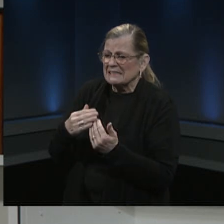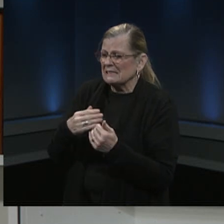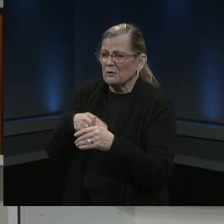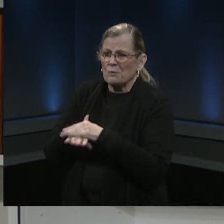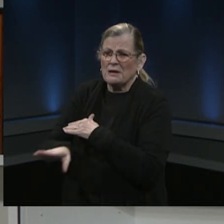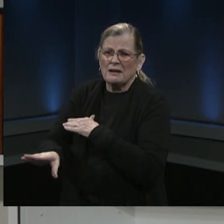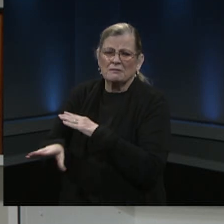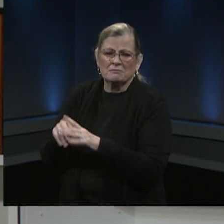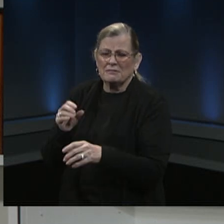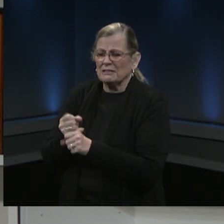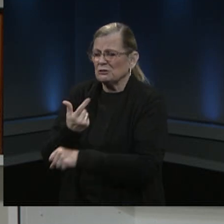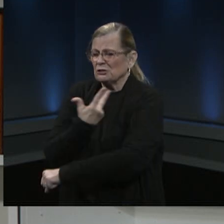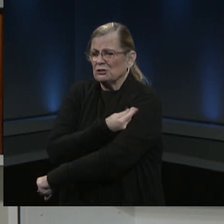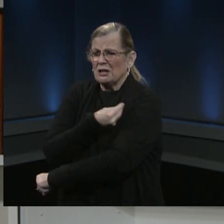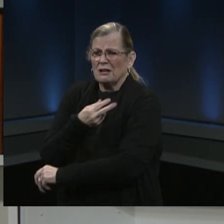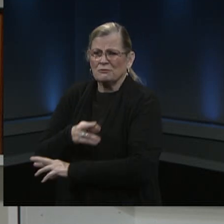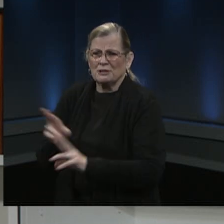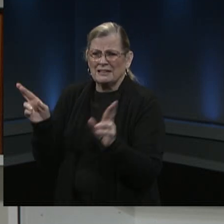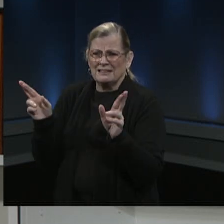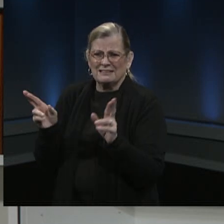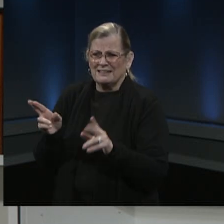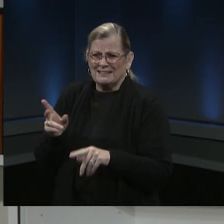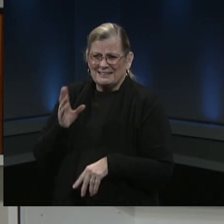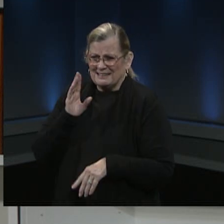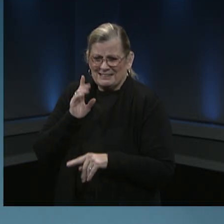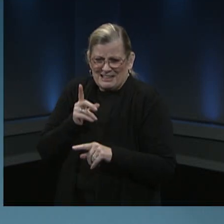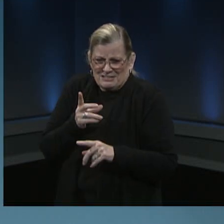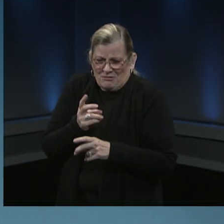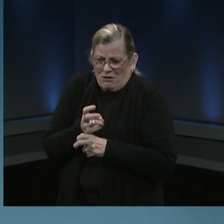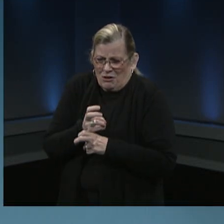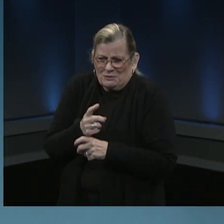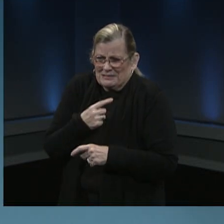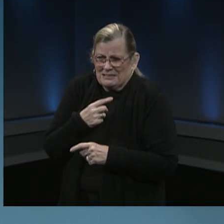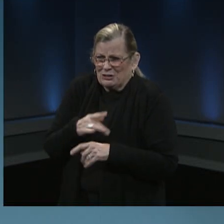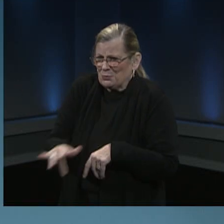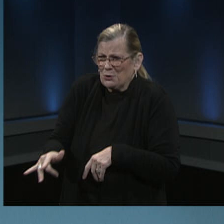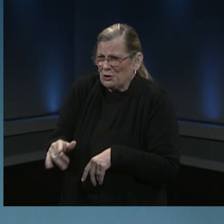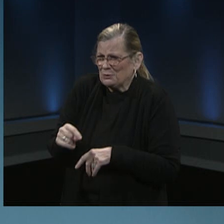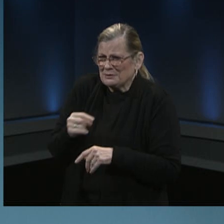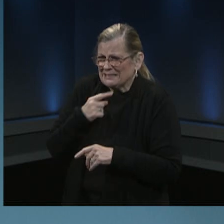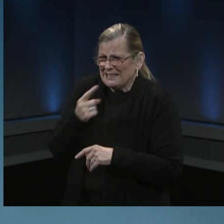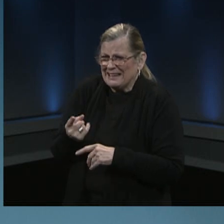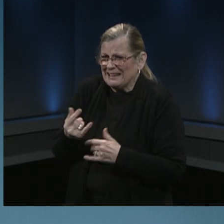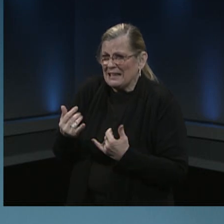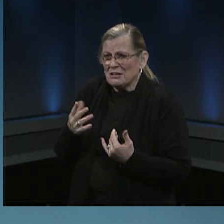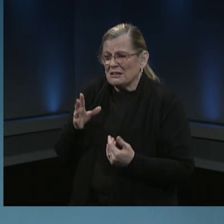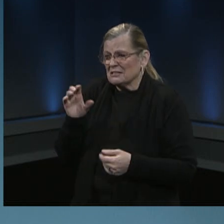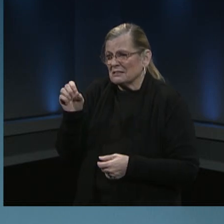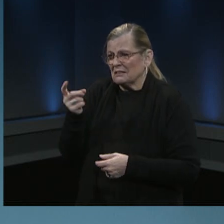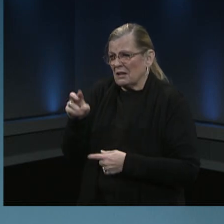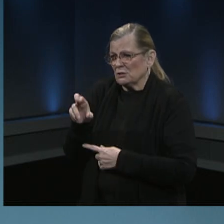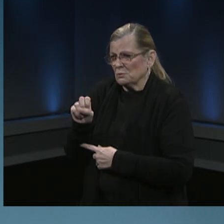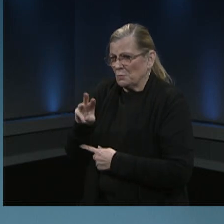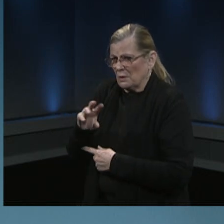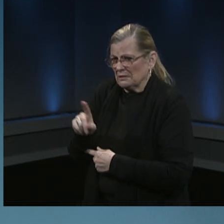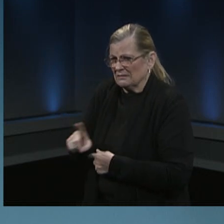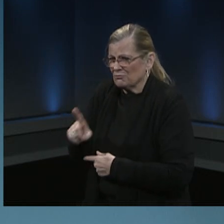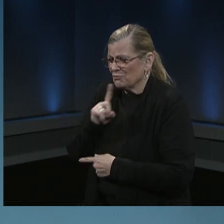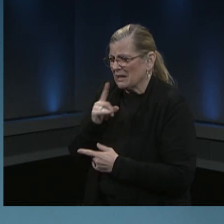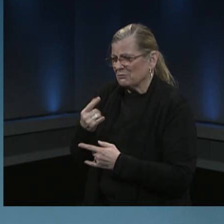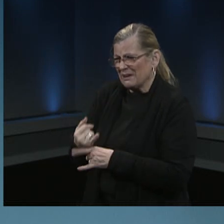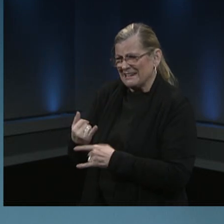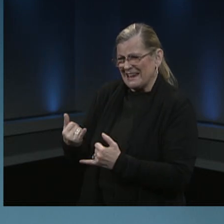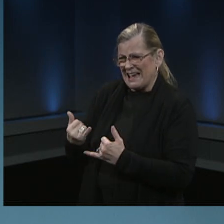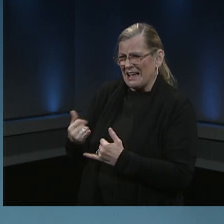a shot or is it just too early to tell it's really too early to tell at this time um the demand for